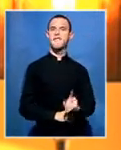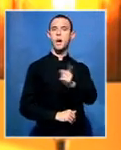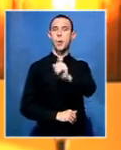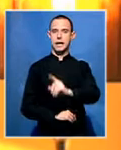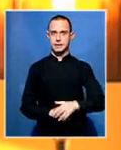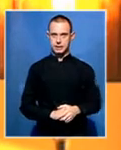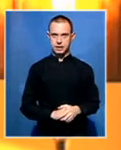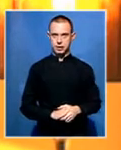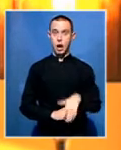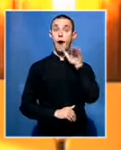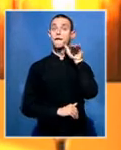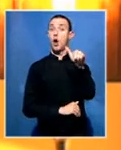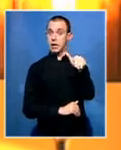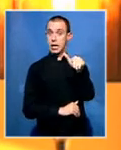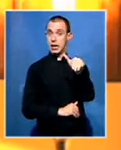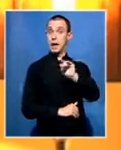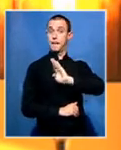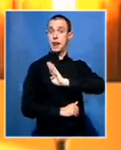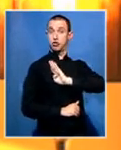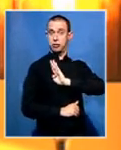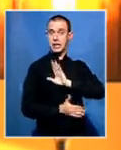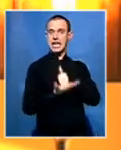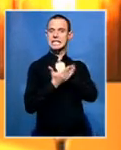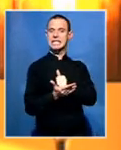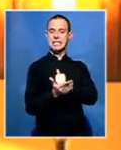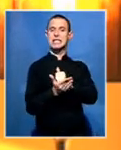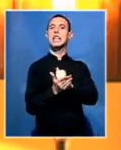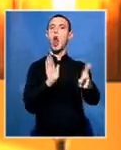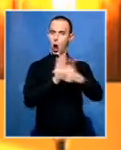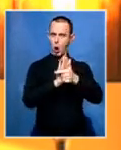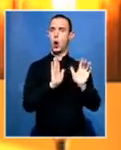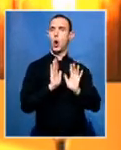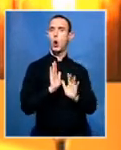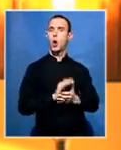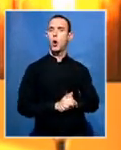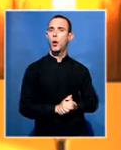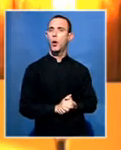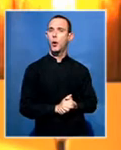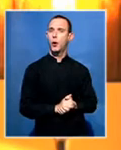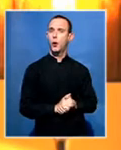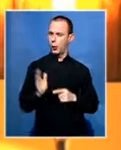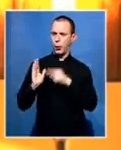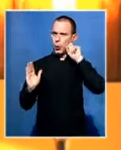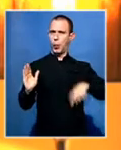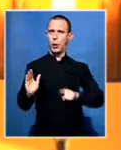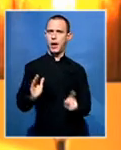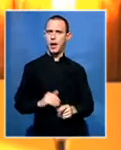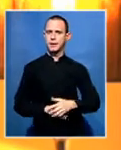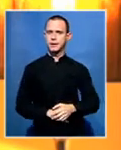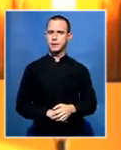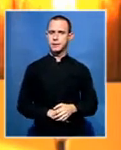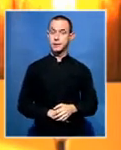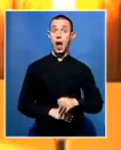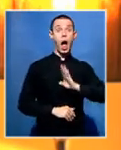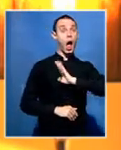Military Assistance Act. And by the way, it is also not the responsibility of the SANDF to